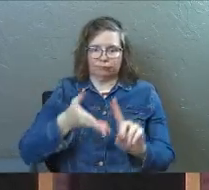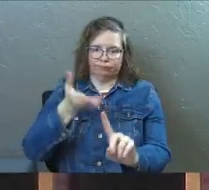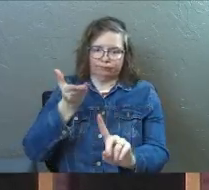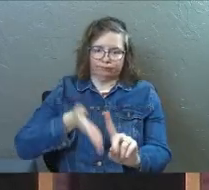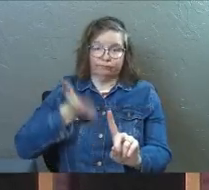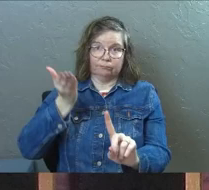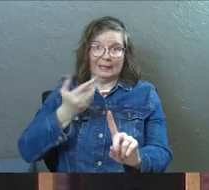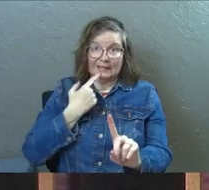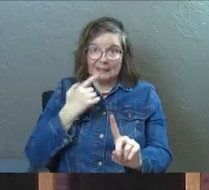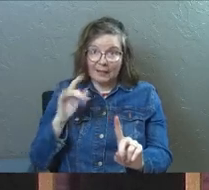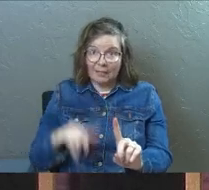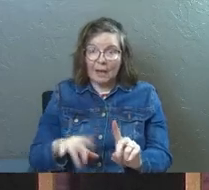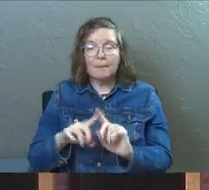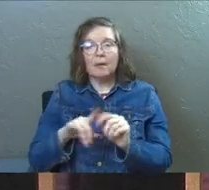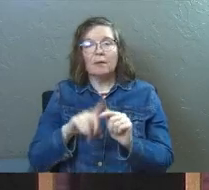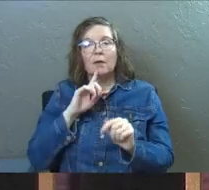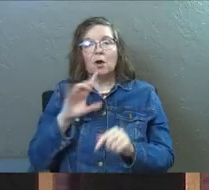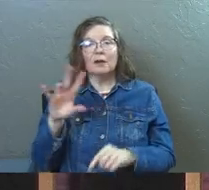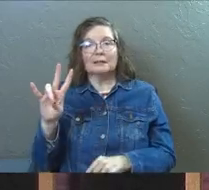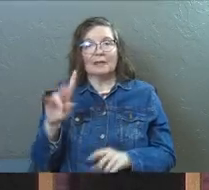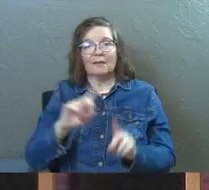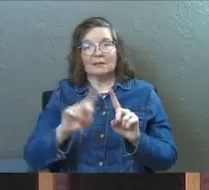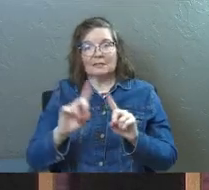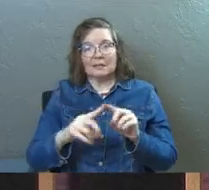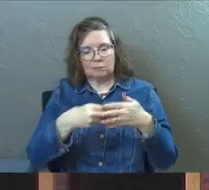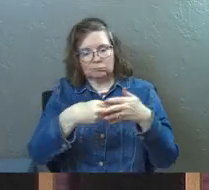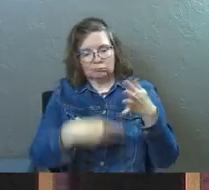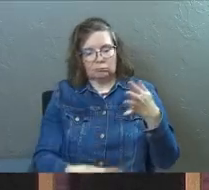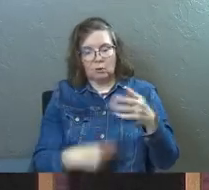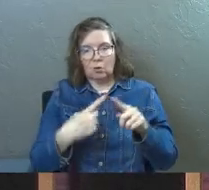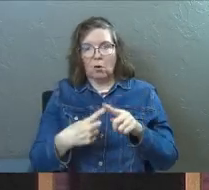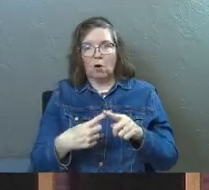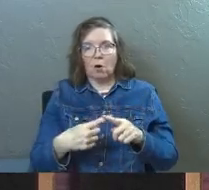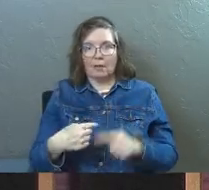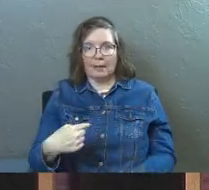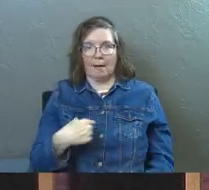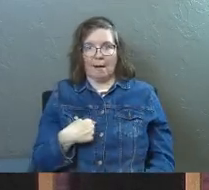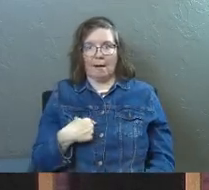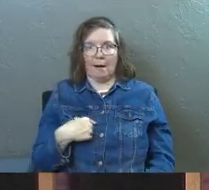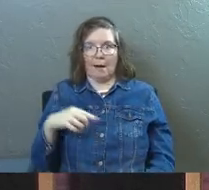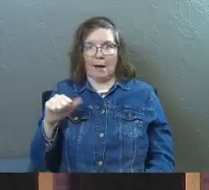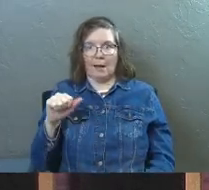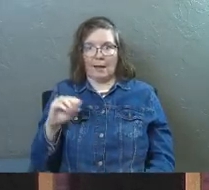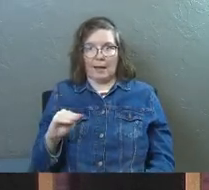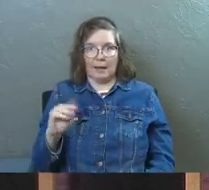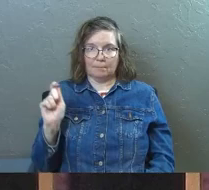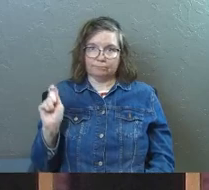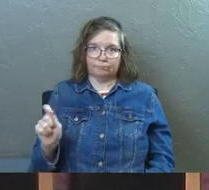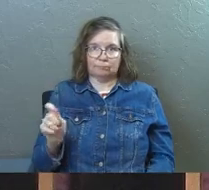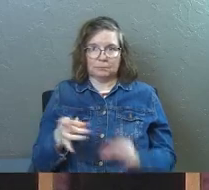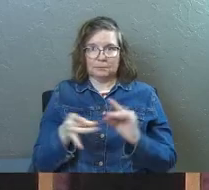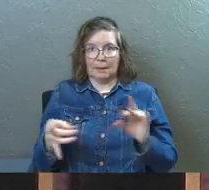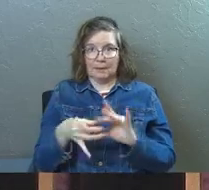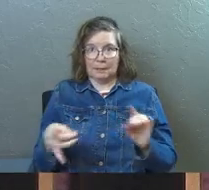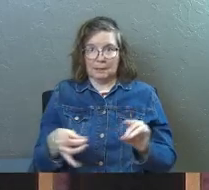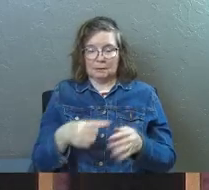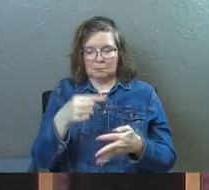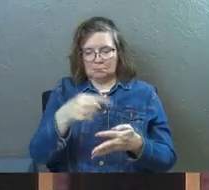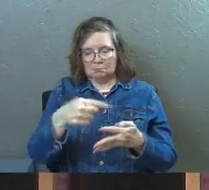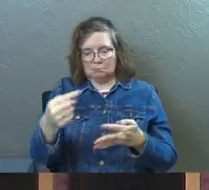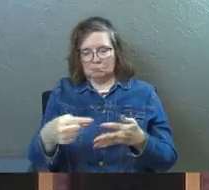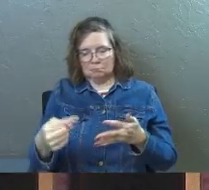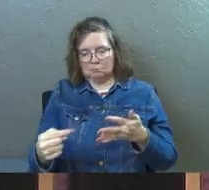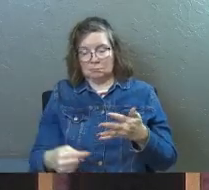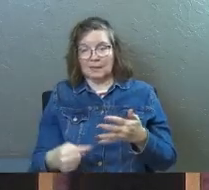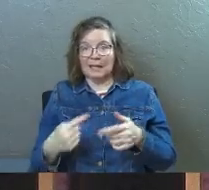Not only does he say that, but there are seven different, what are called the I am statements of Jesus in the book of John, where he even takes